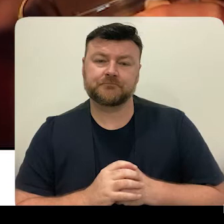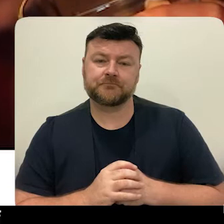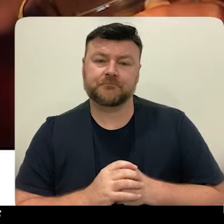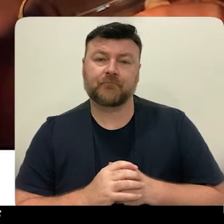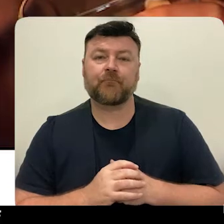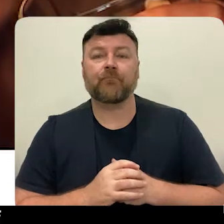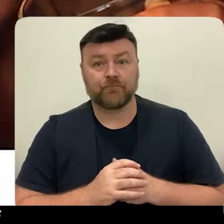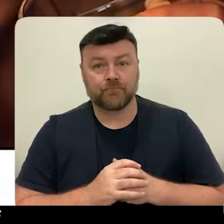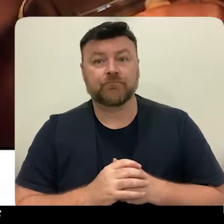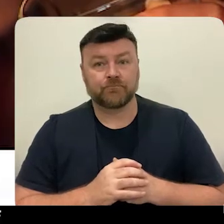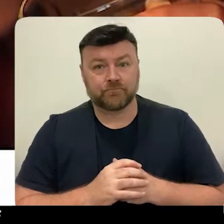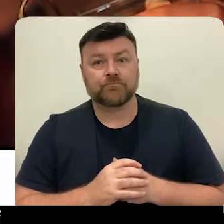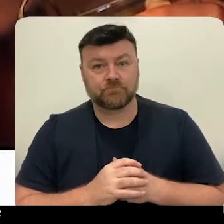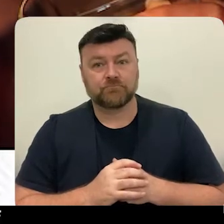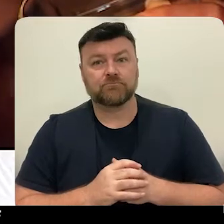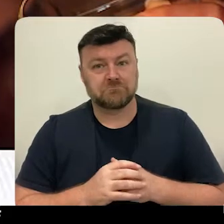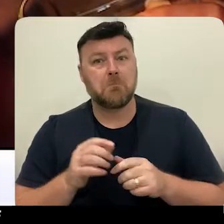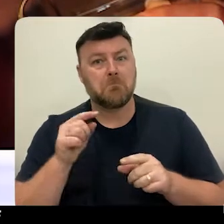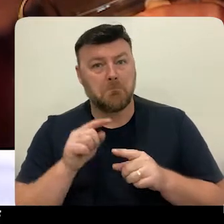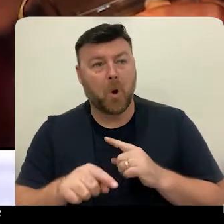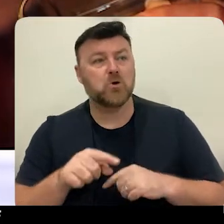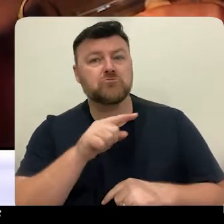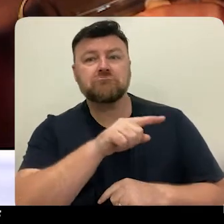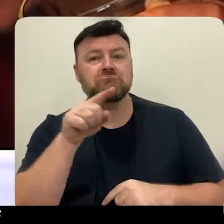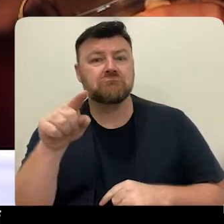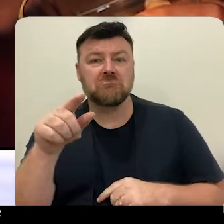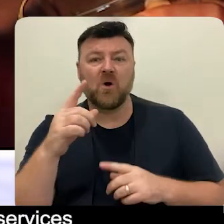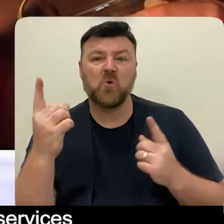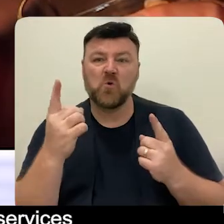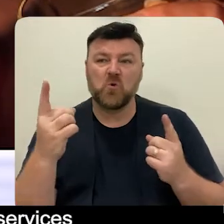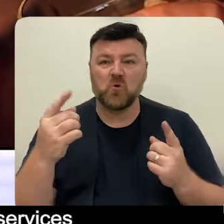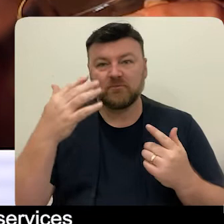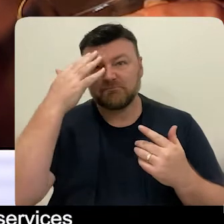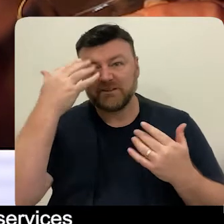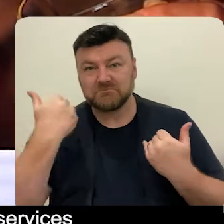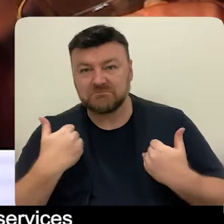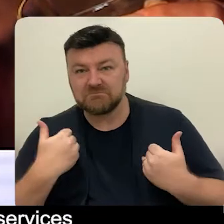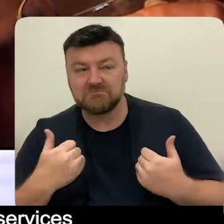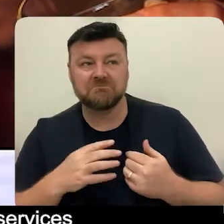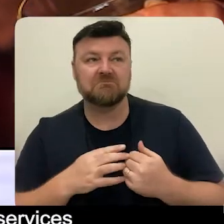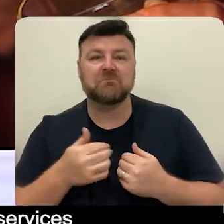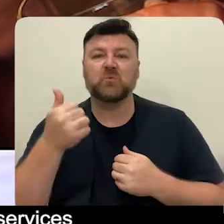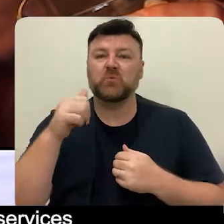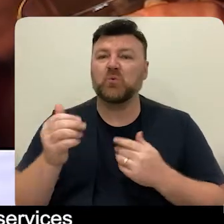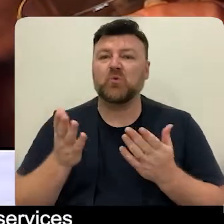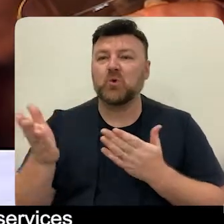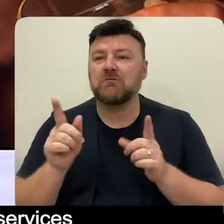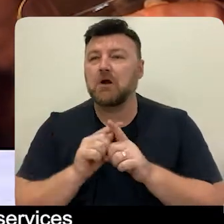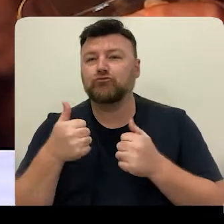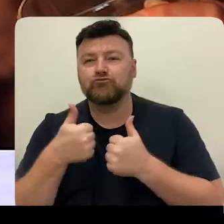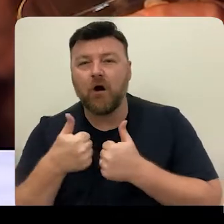We know that the majority of consumers of mental health, homeless health, drug and alcohol services